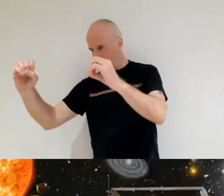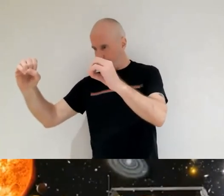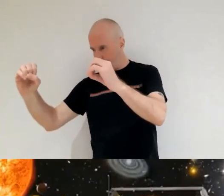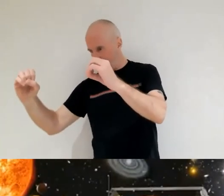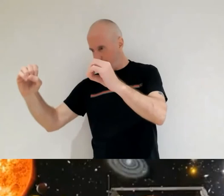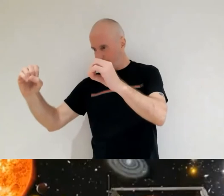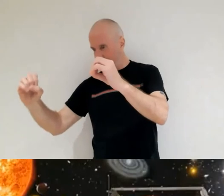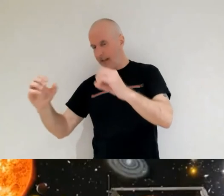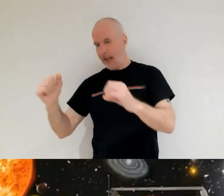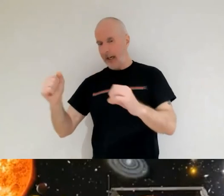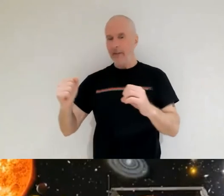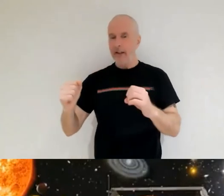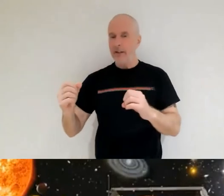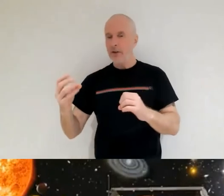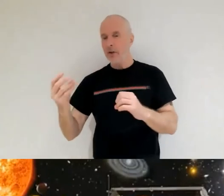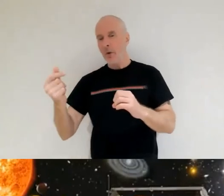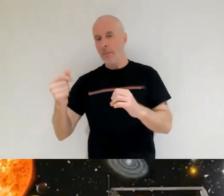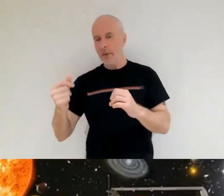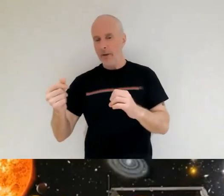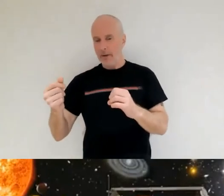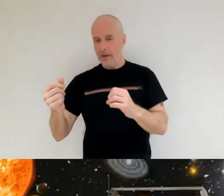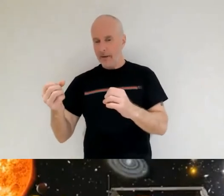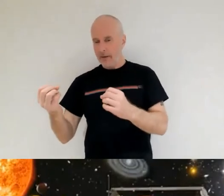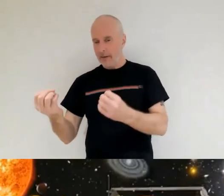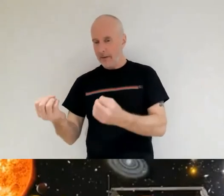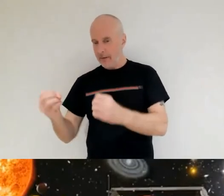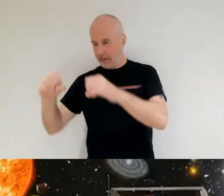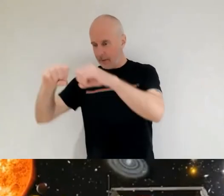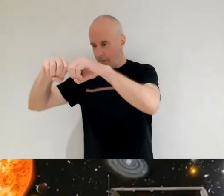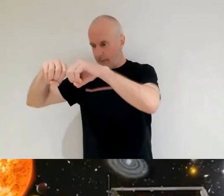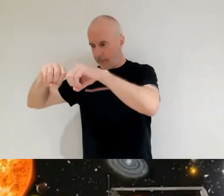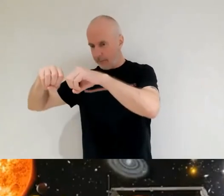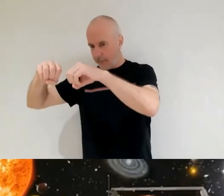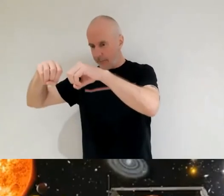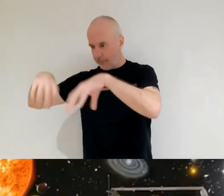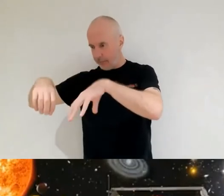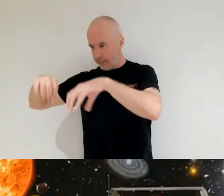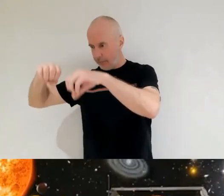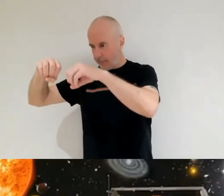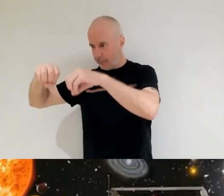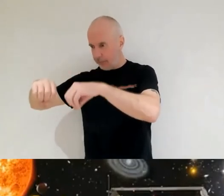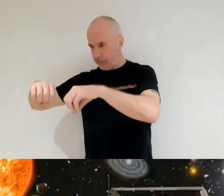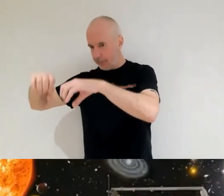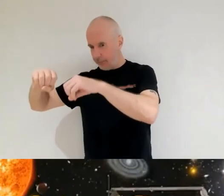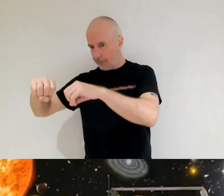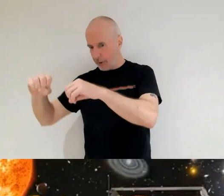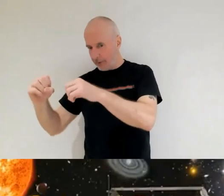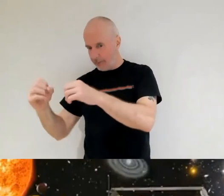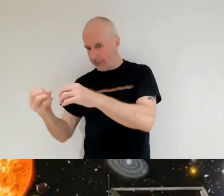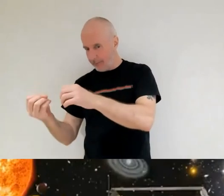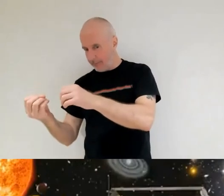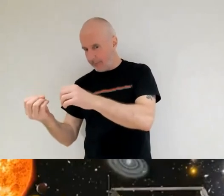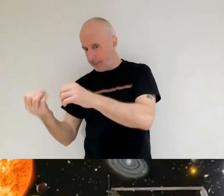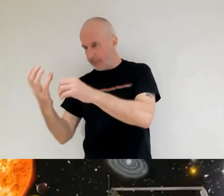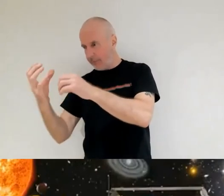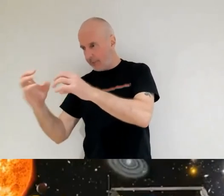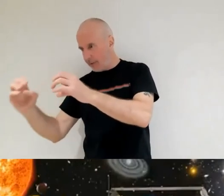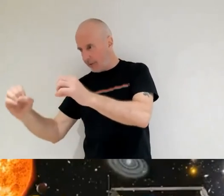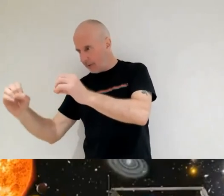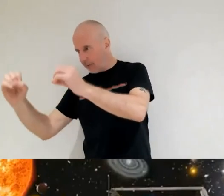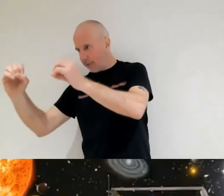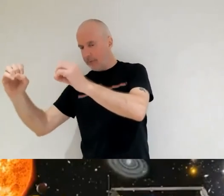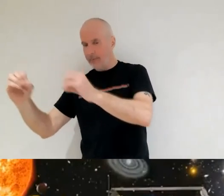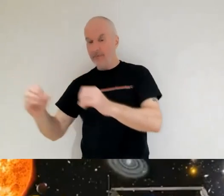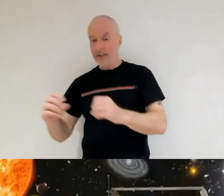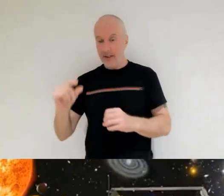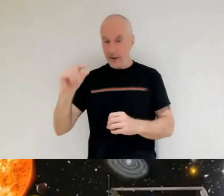got small thrusters on board that are going to allow it to be able to correct its course it doesn't need very much because we're talking about little